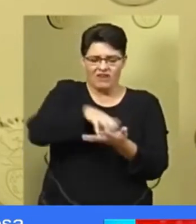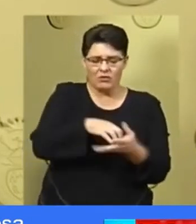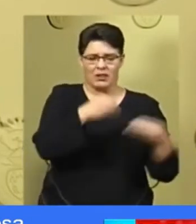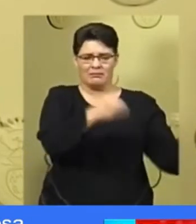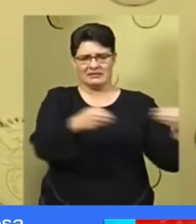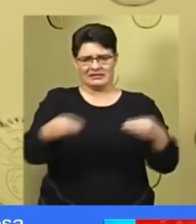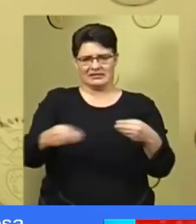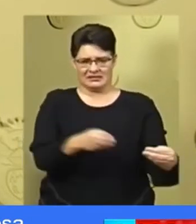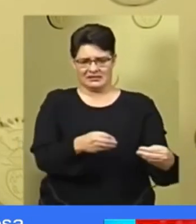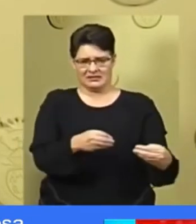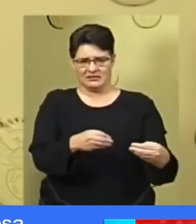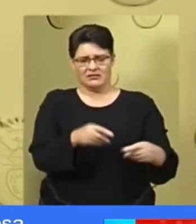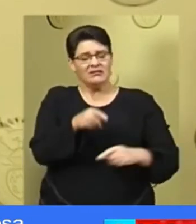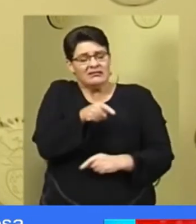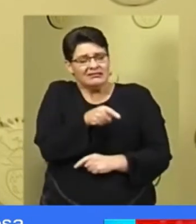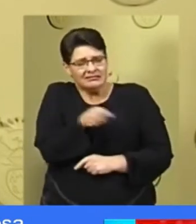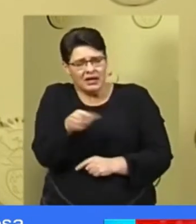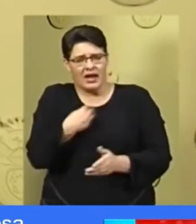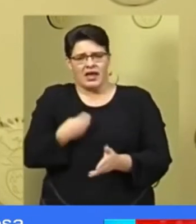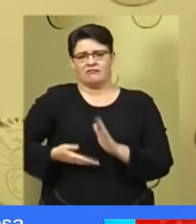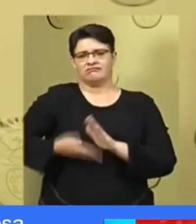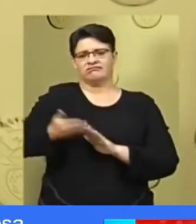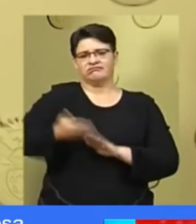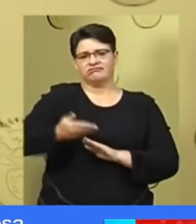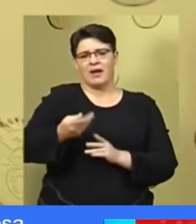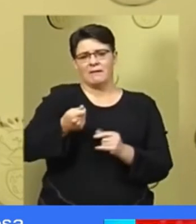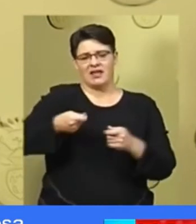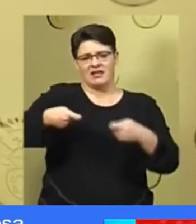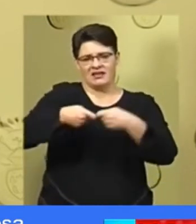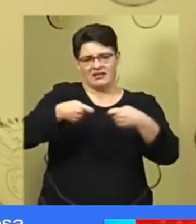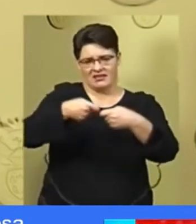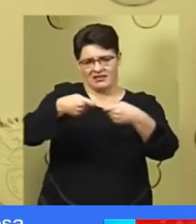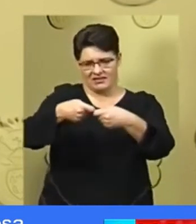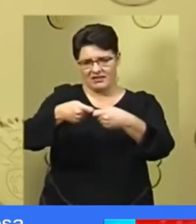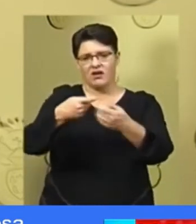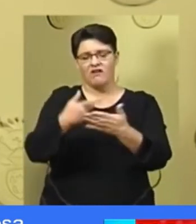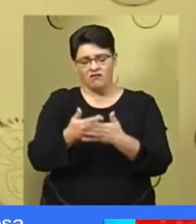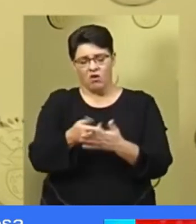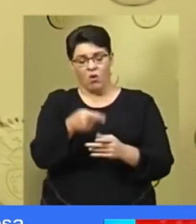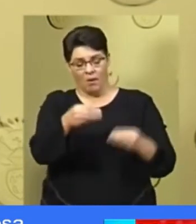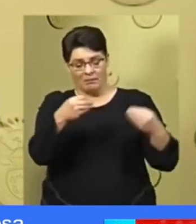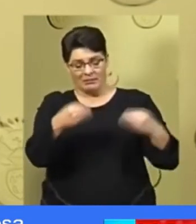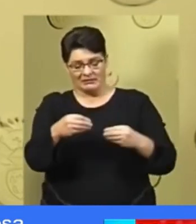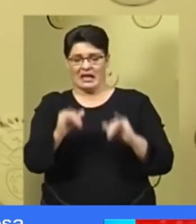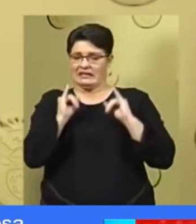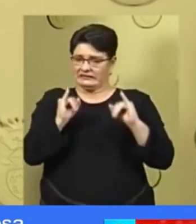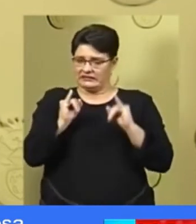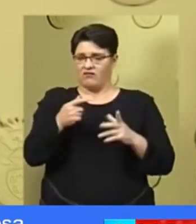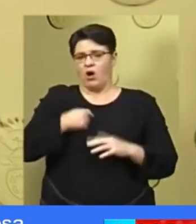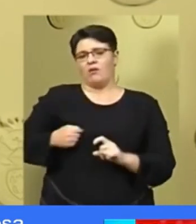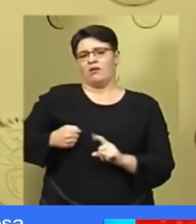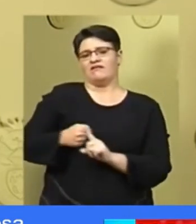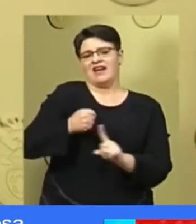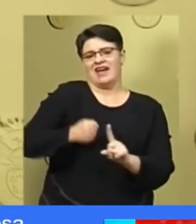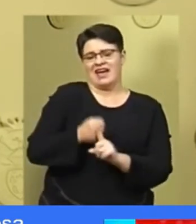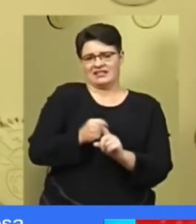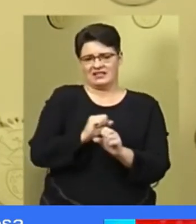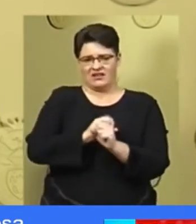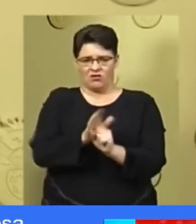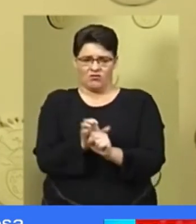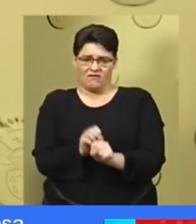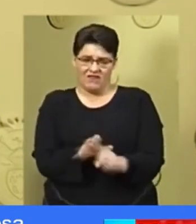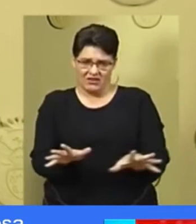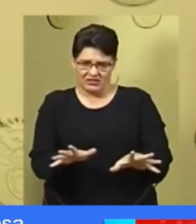firms and to also fast track financing for companies critical to our efforts to fight the